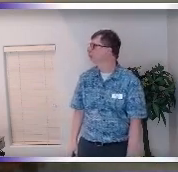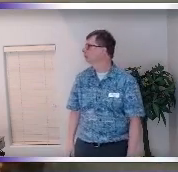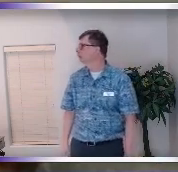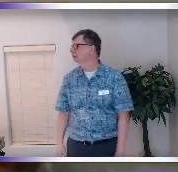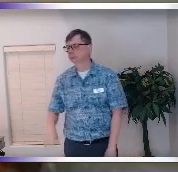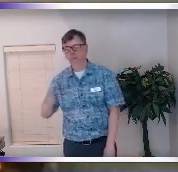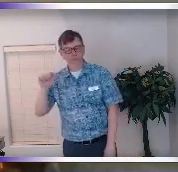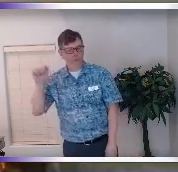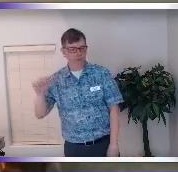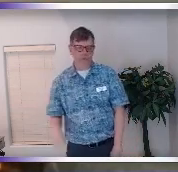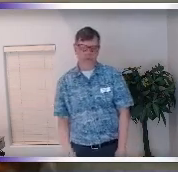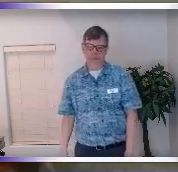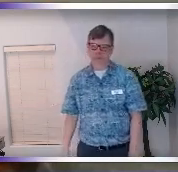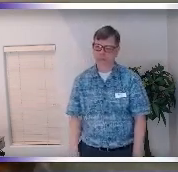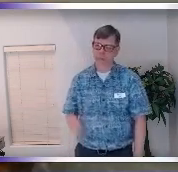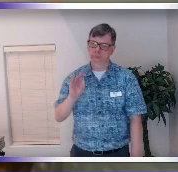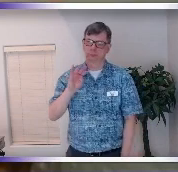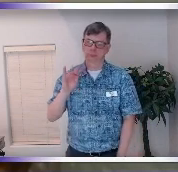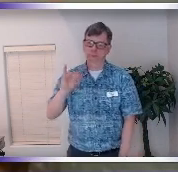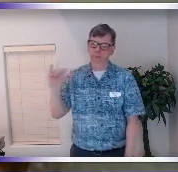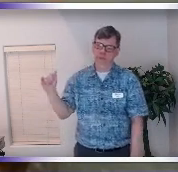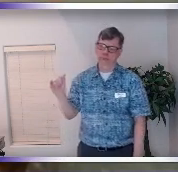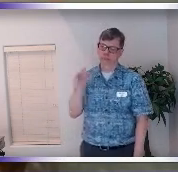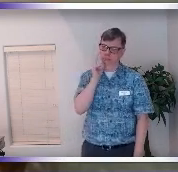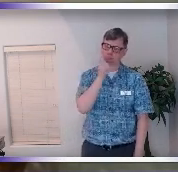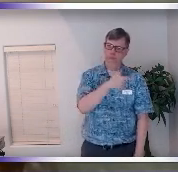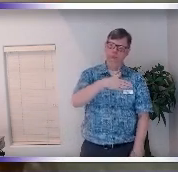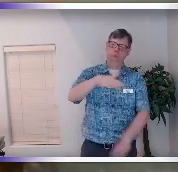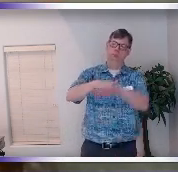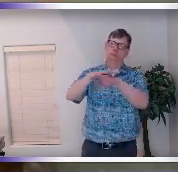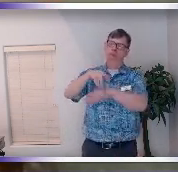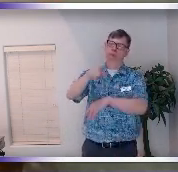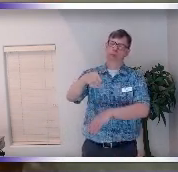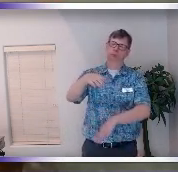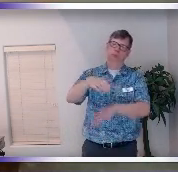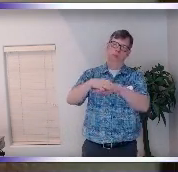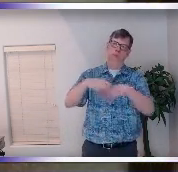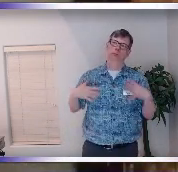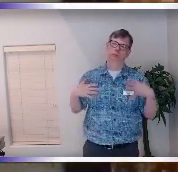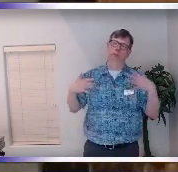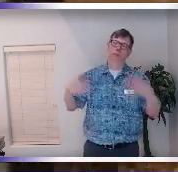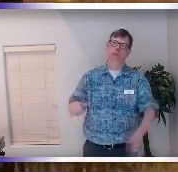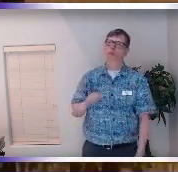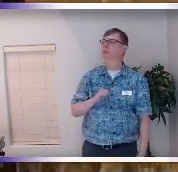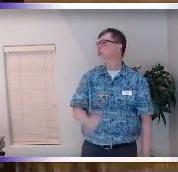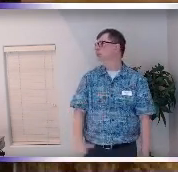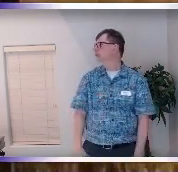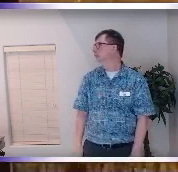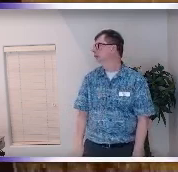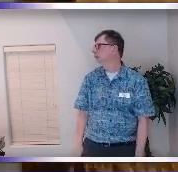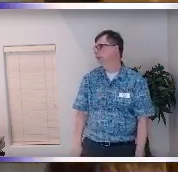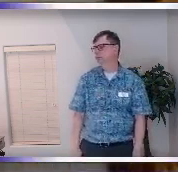goes yes and I go she goes Tracy I just needed you to support me in my everyday life that scares me and so my mom